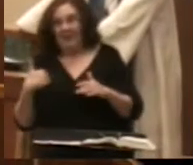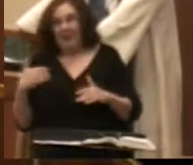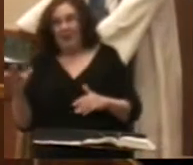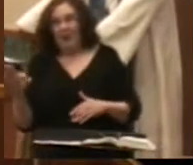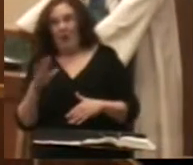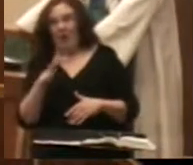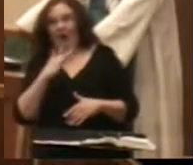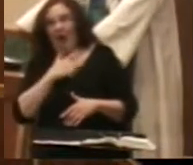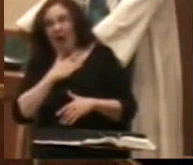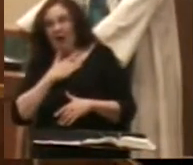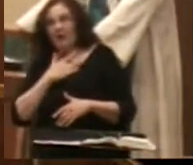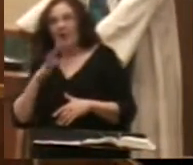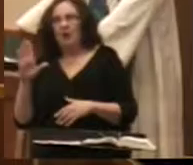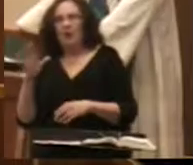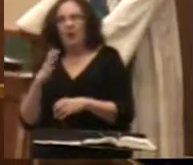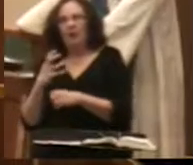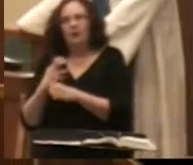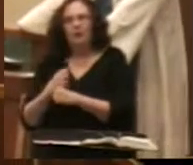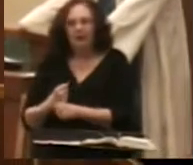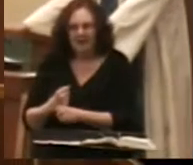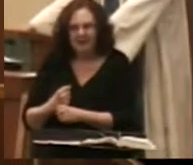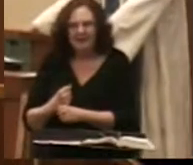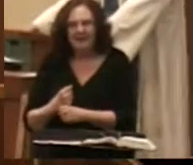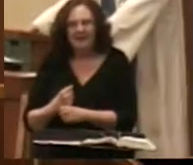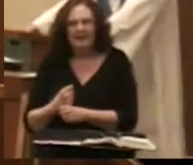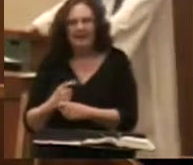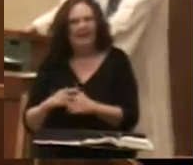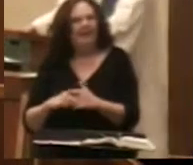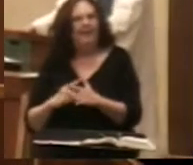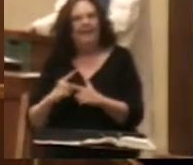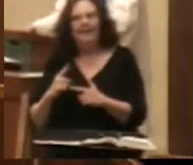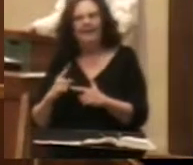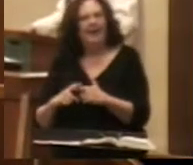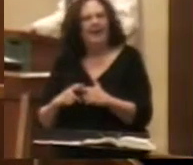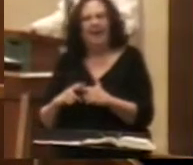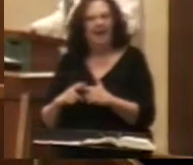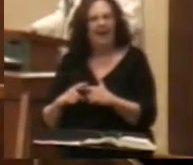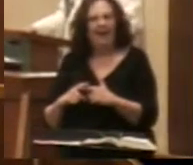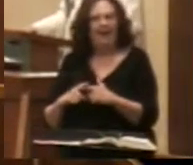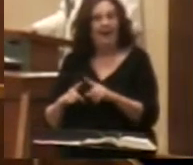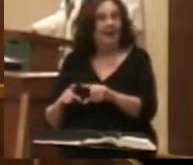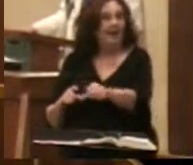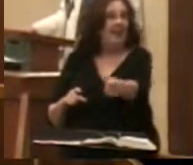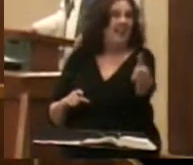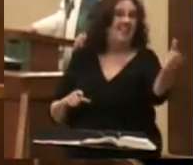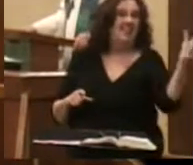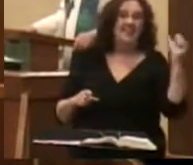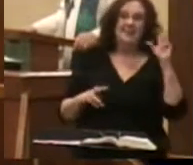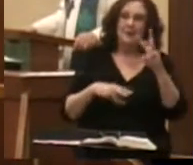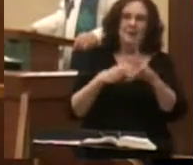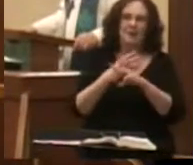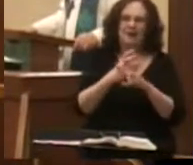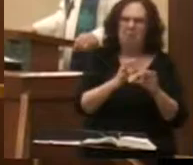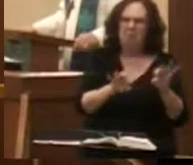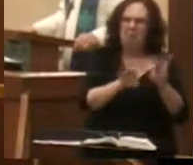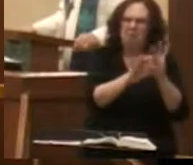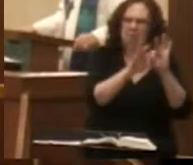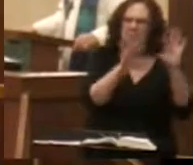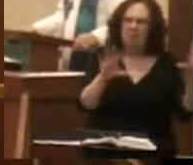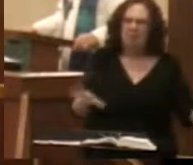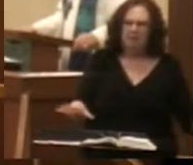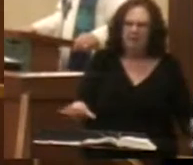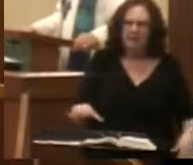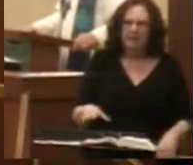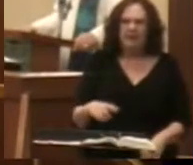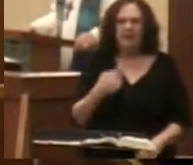and your trust then nothing else in the world can hold you. And so